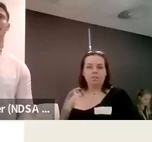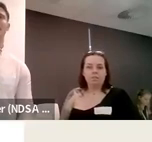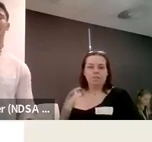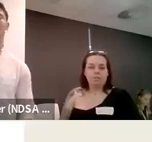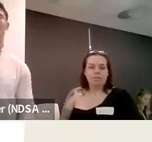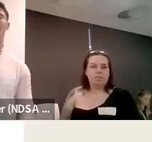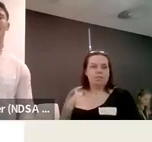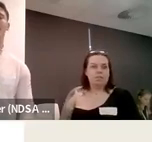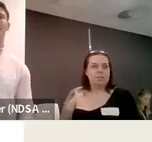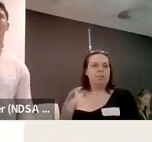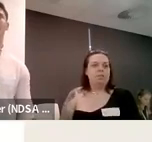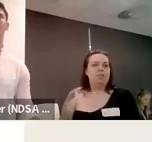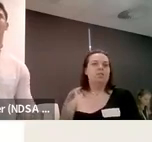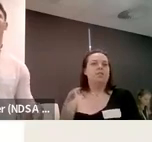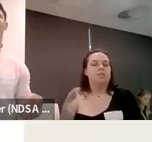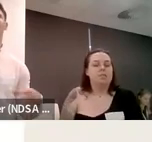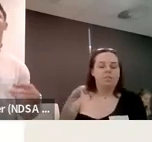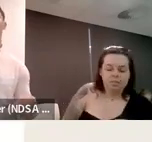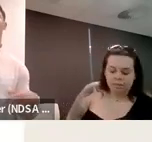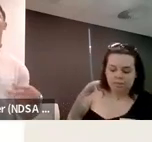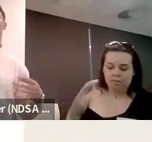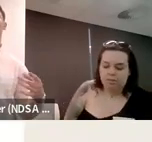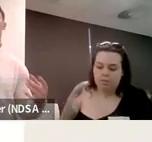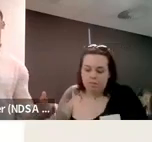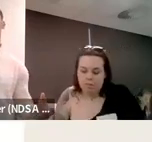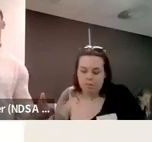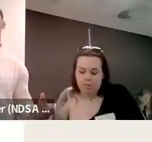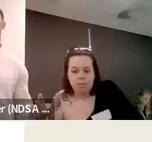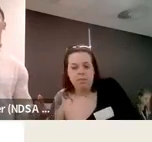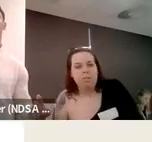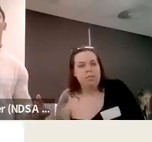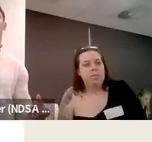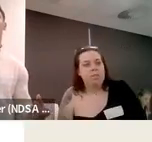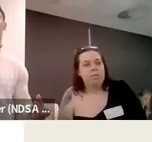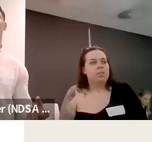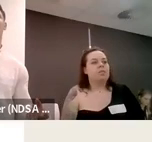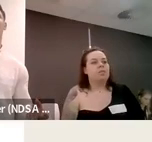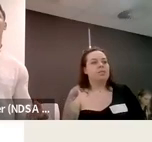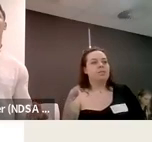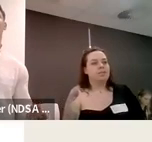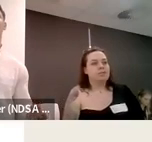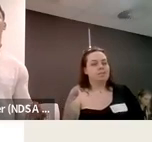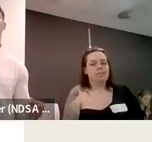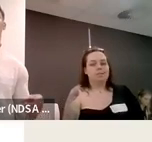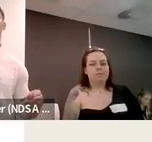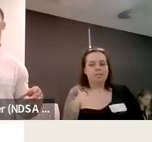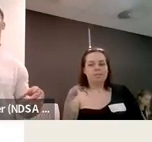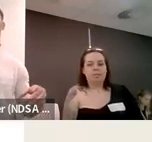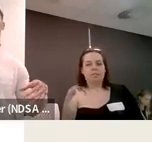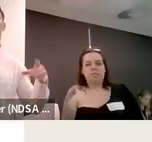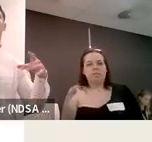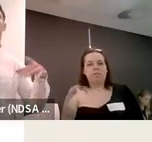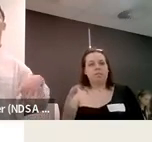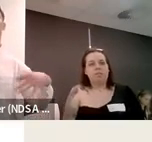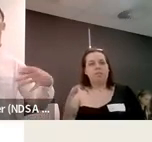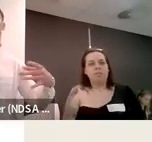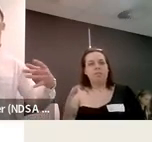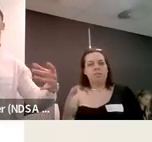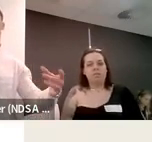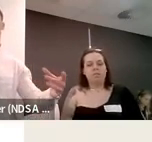service manager at one of our tertiary institutions which really highlights the nature of the disability action plans um to